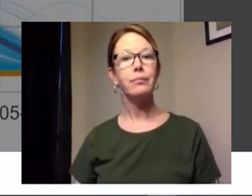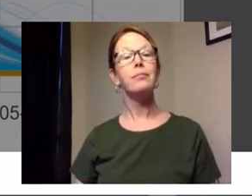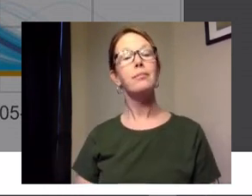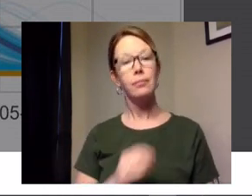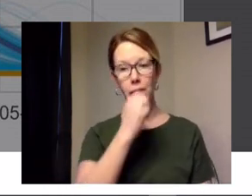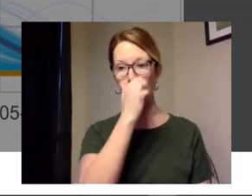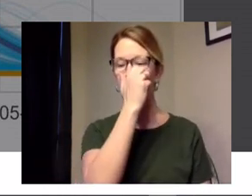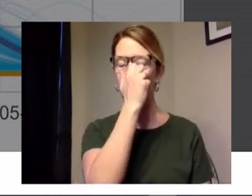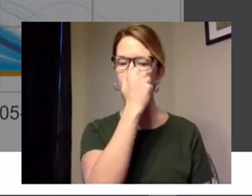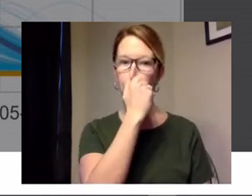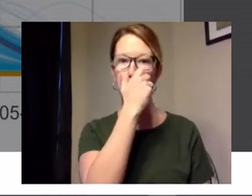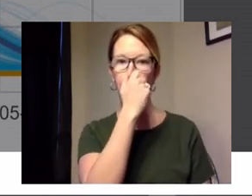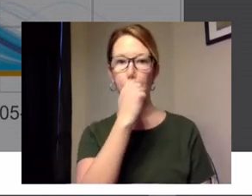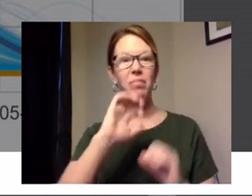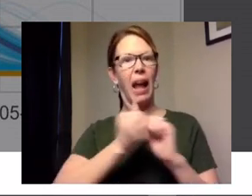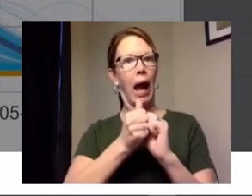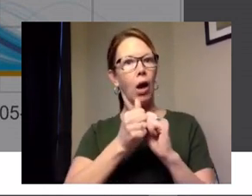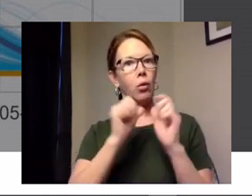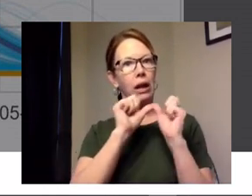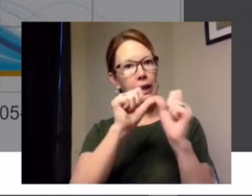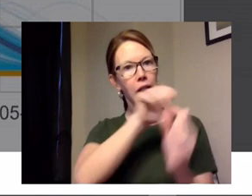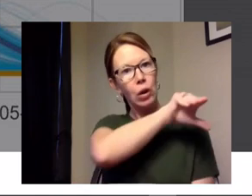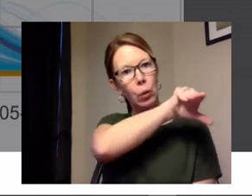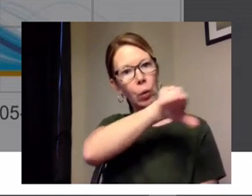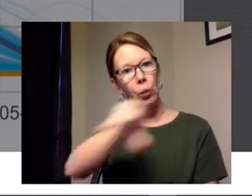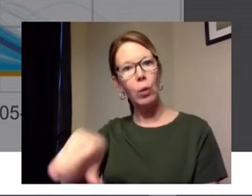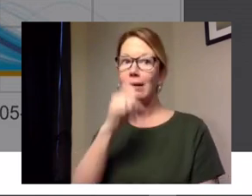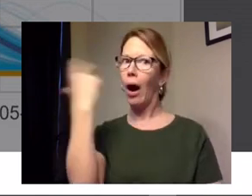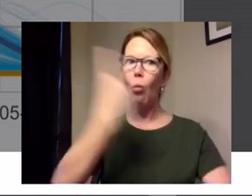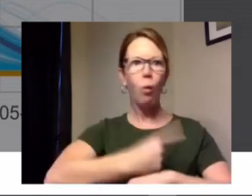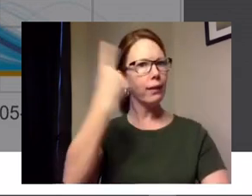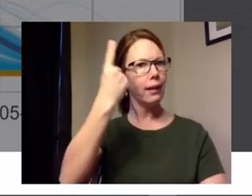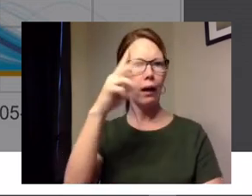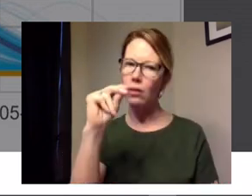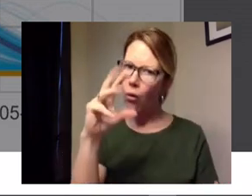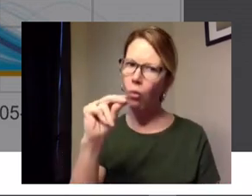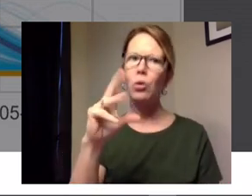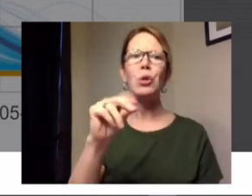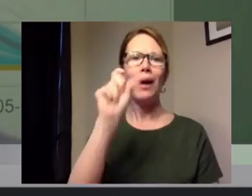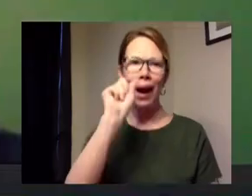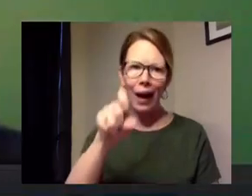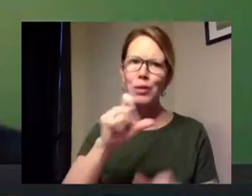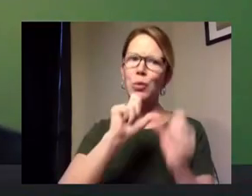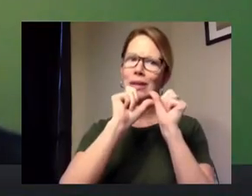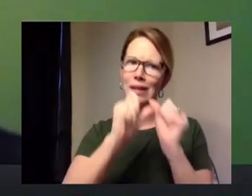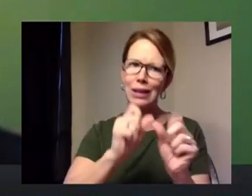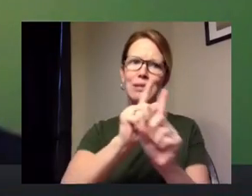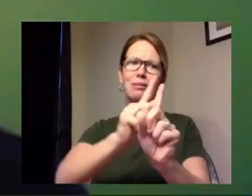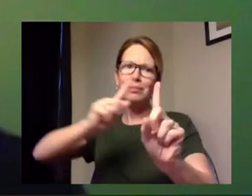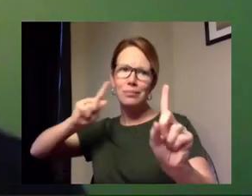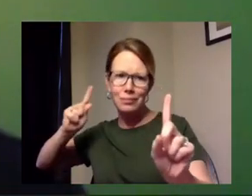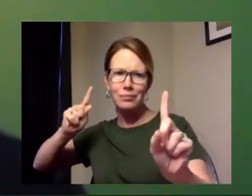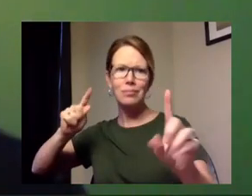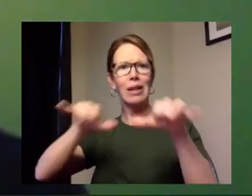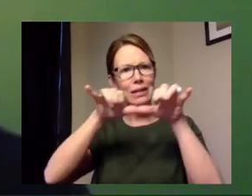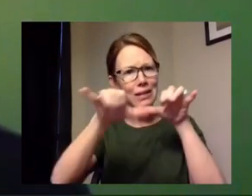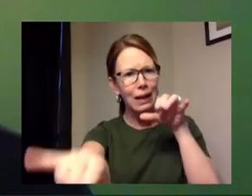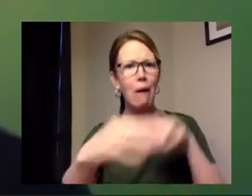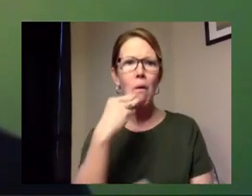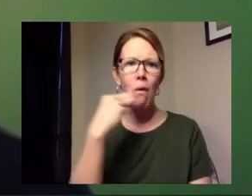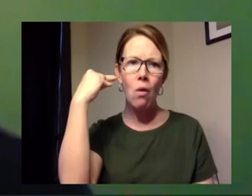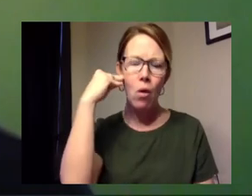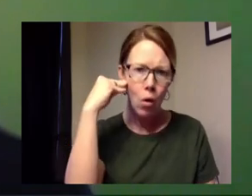so how do we keep doing this because it's not a one day thing we have to keep maintaining the practices of sheltering in place